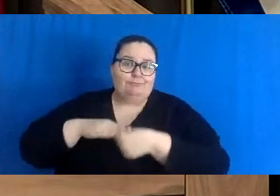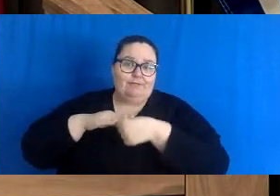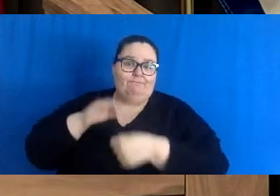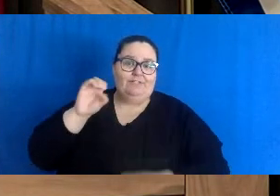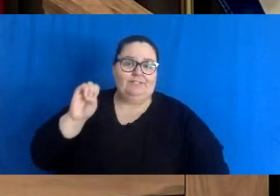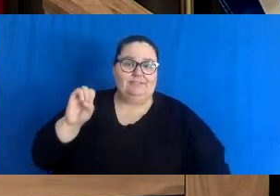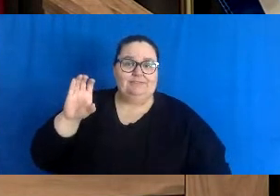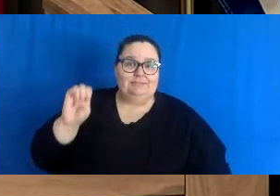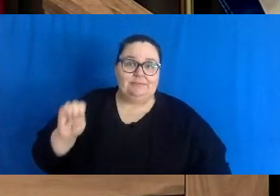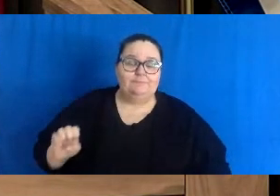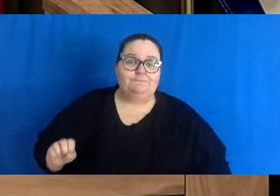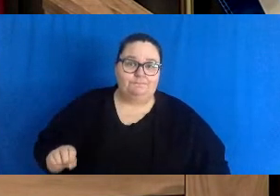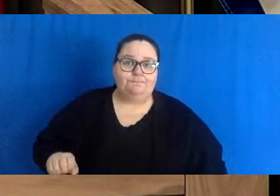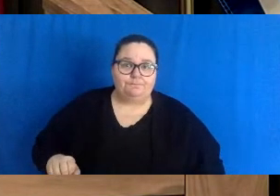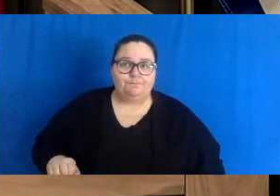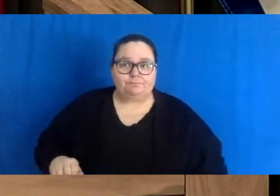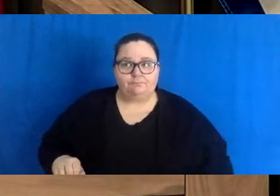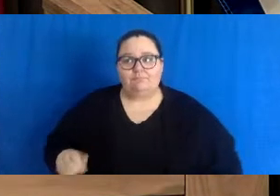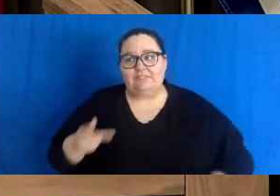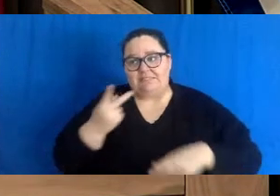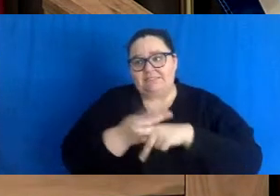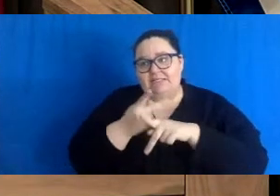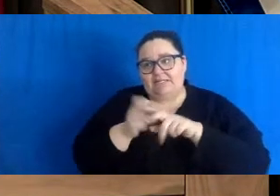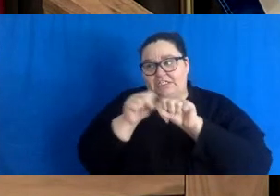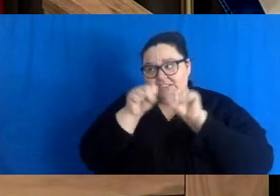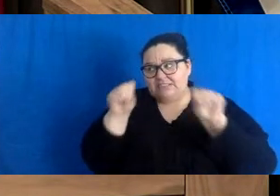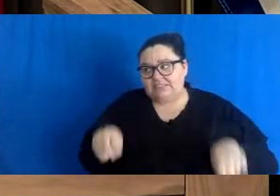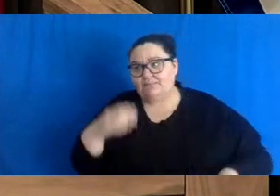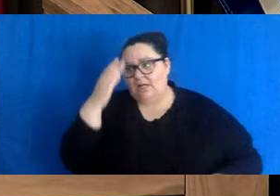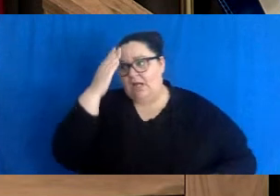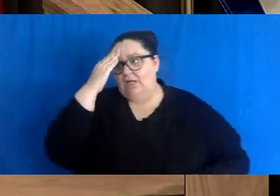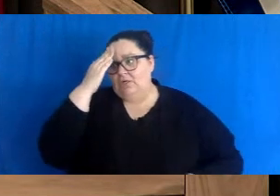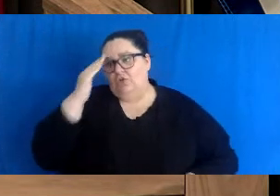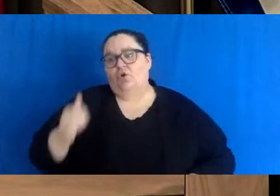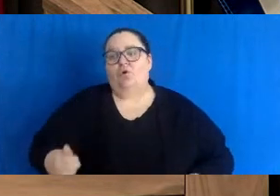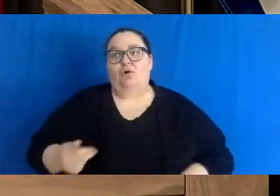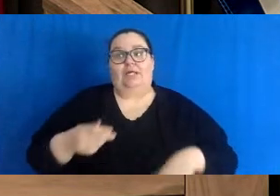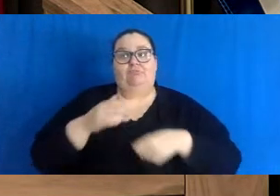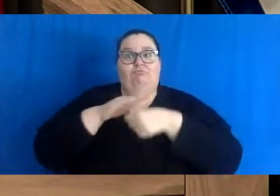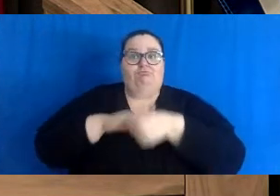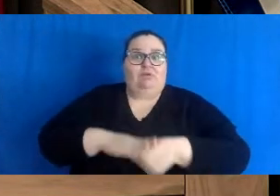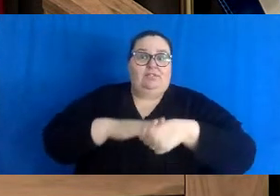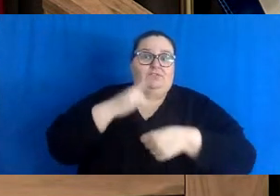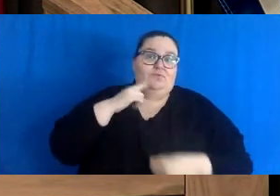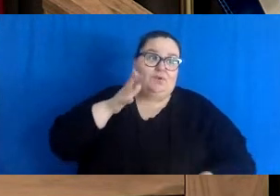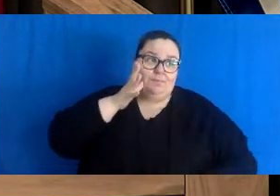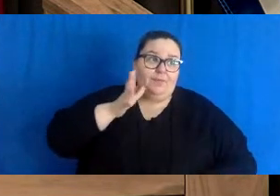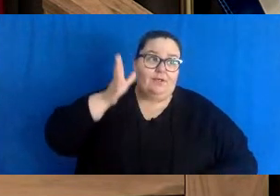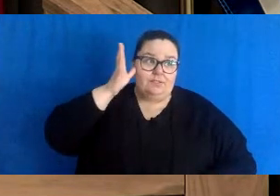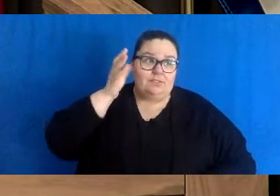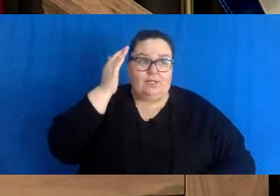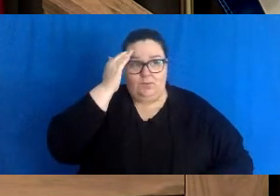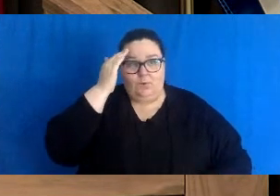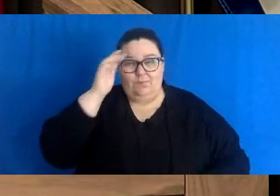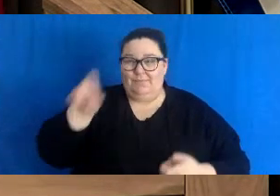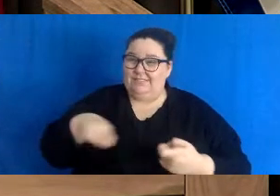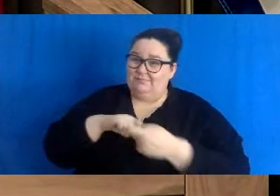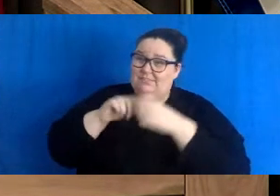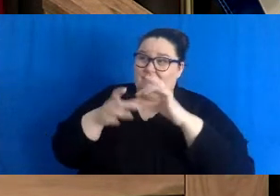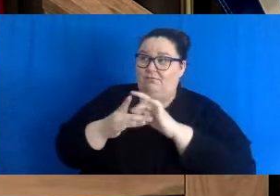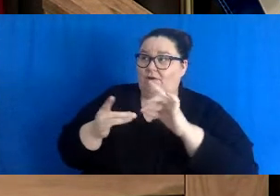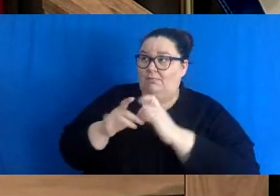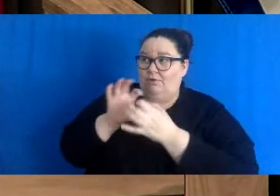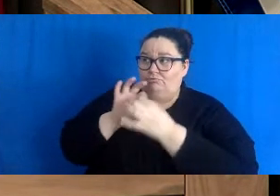educators and within our daycare system, and I know it's a strain on parents, and so I can't speak specifically into